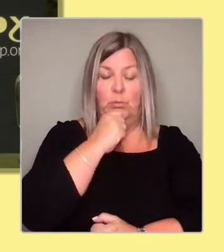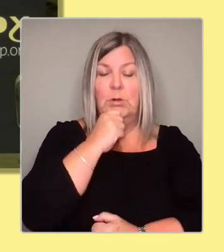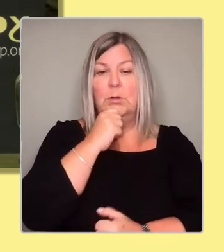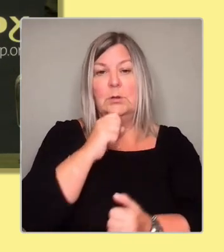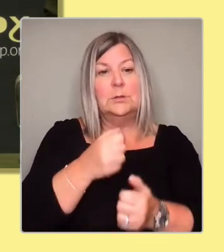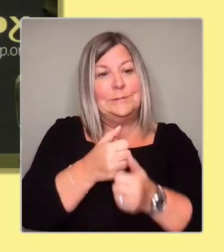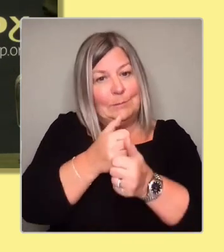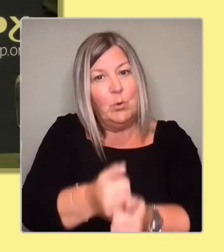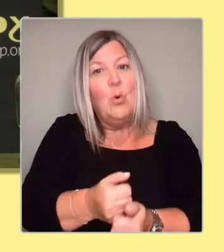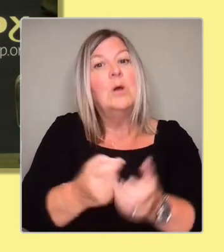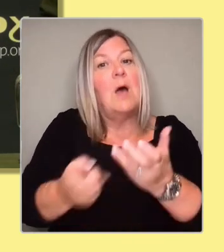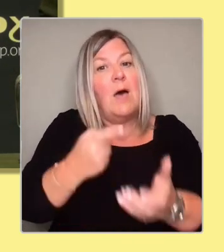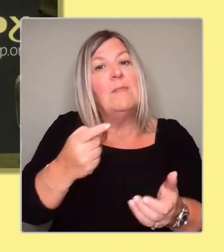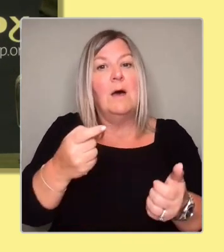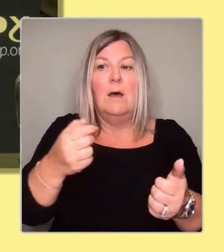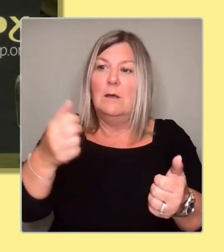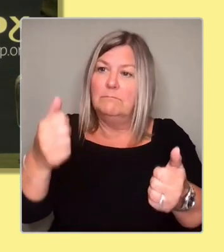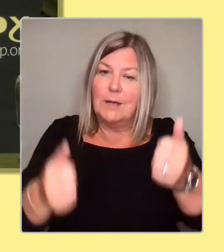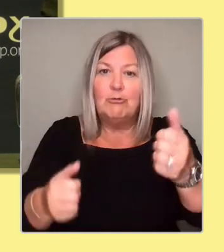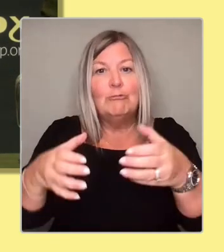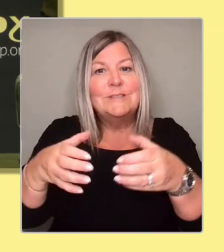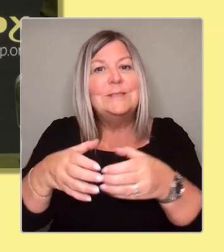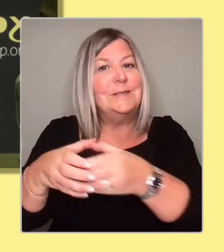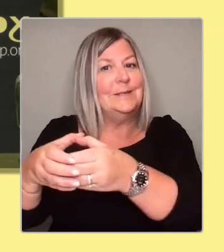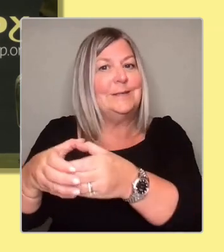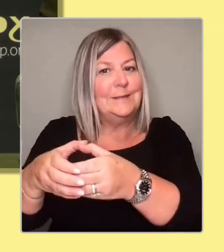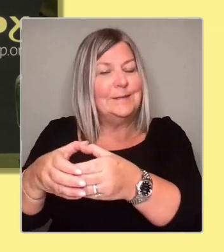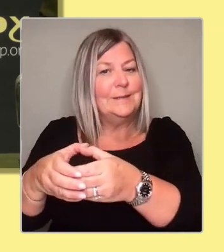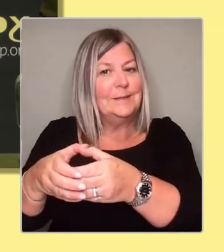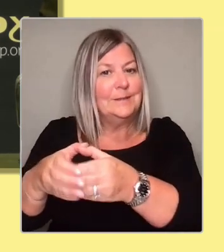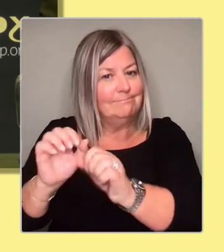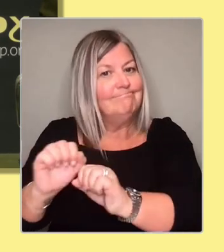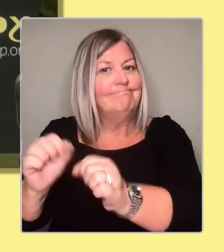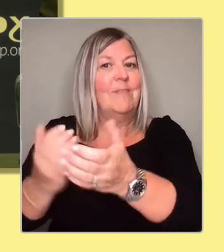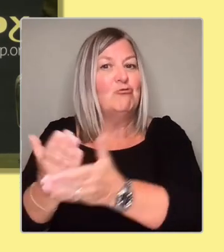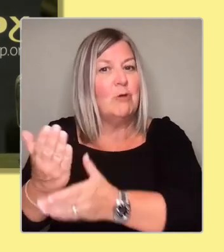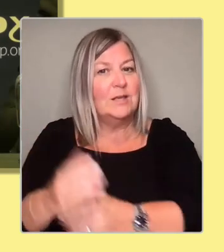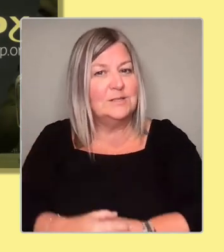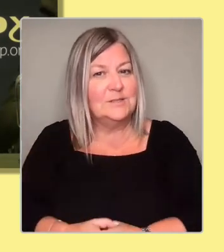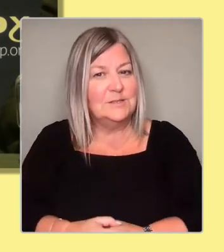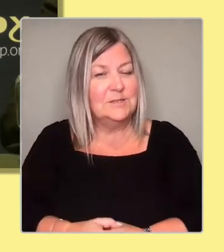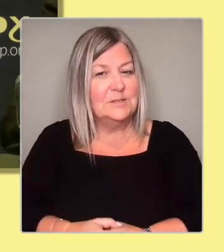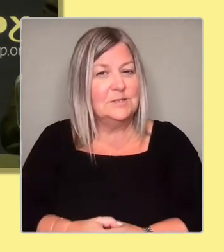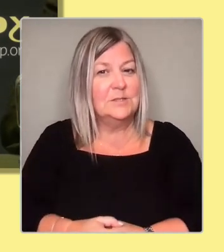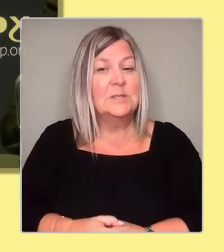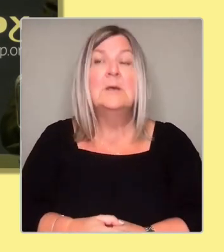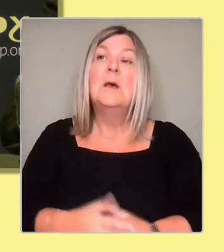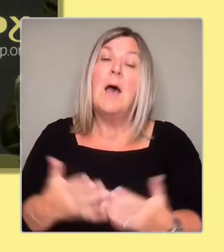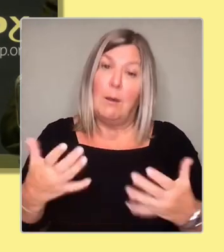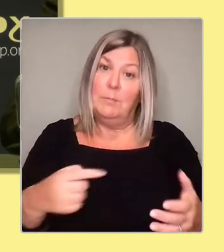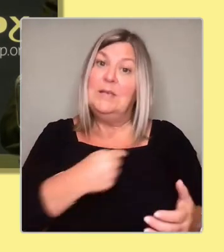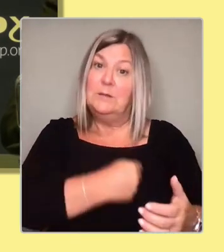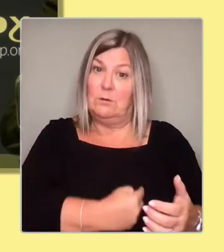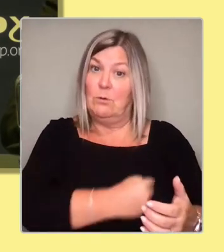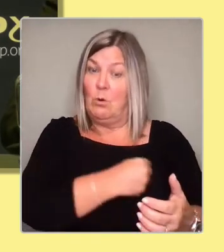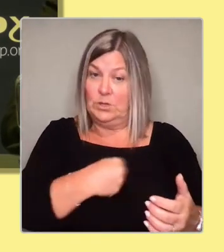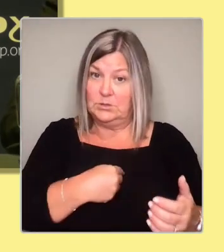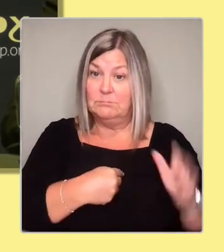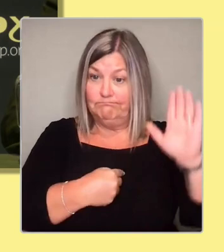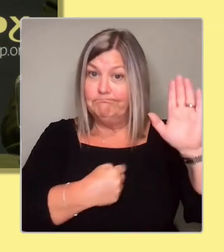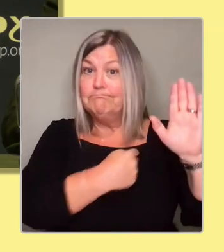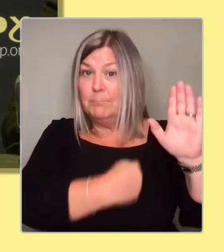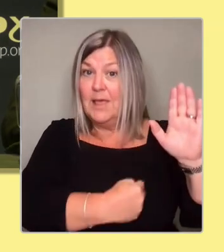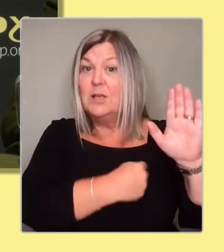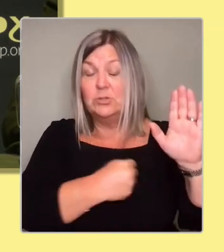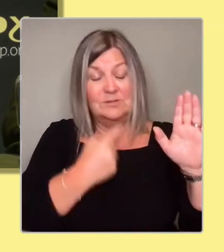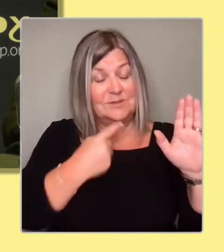another's rights. So I've given a very solemn and honest pledge that I will uphold the legal rights